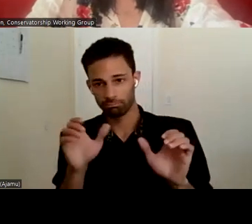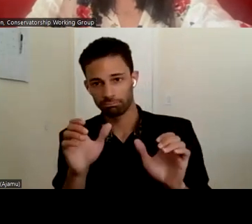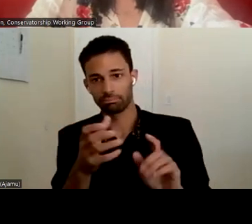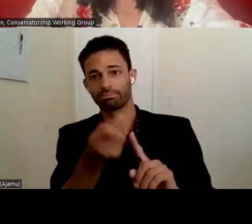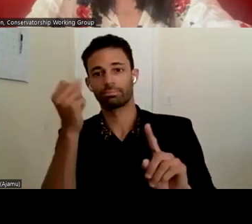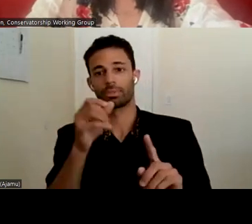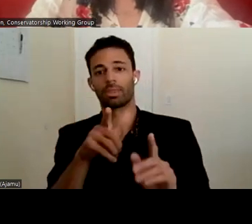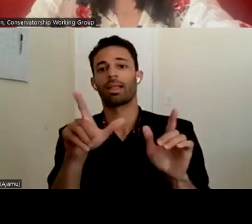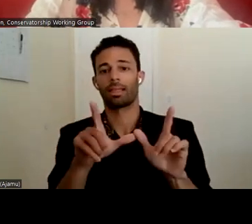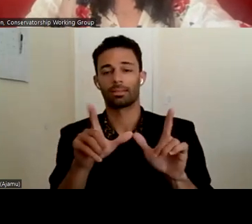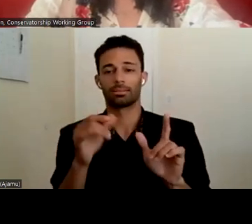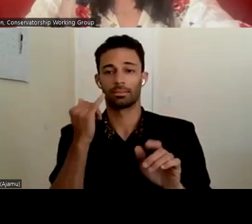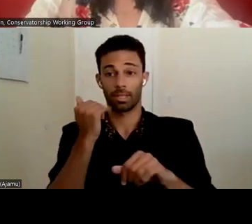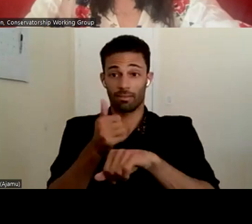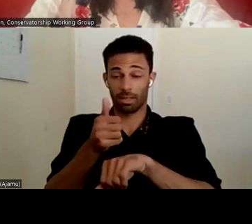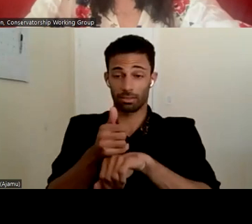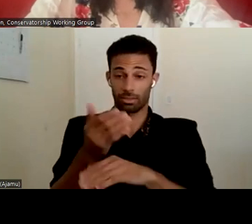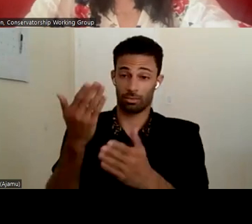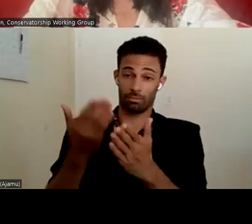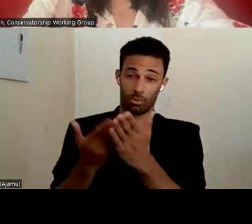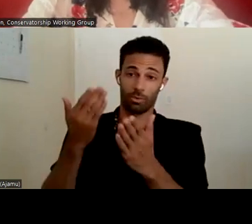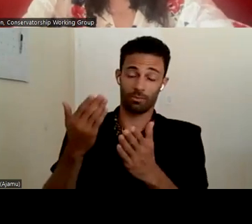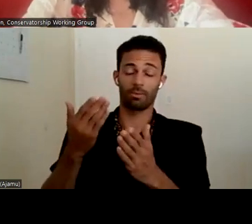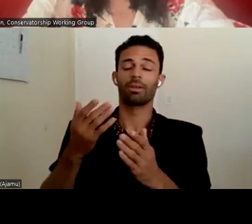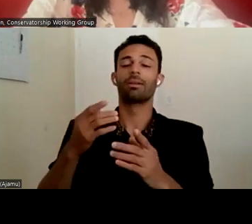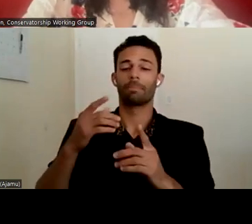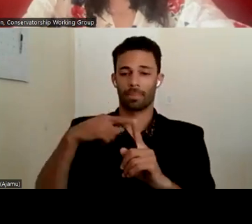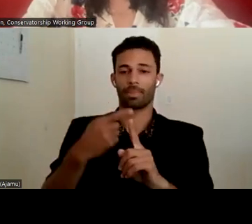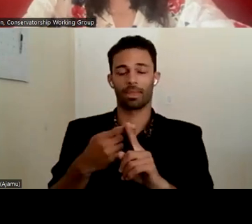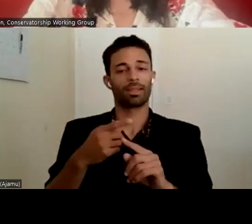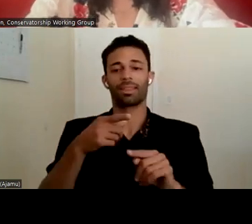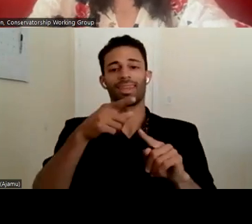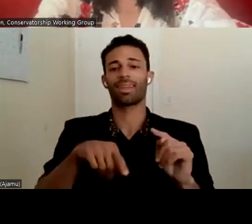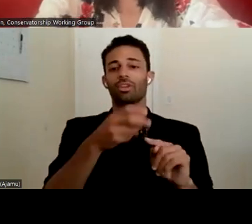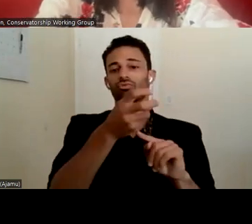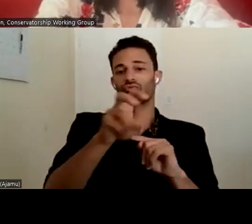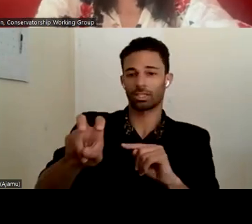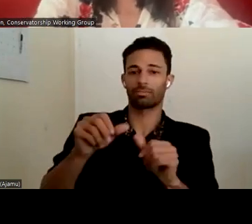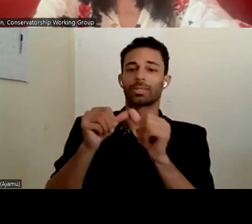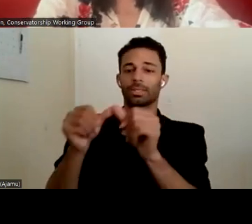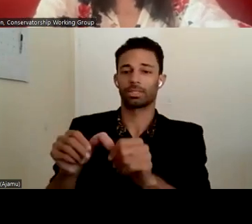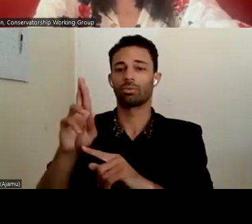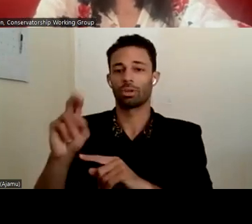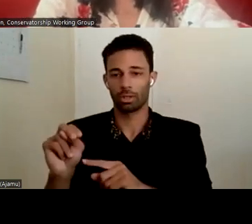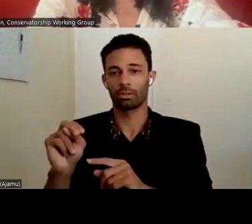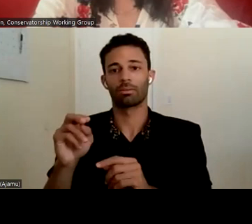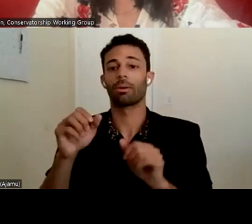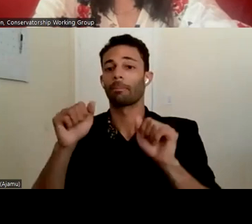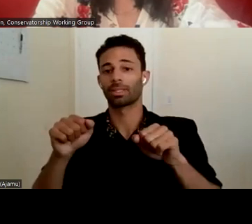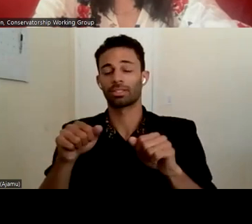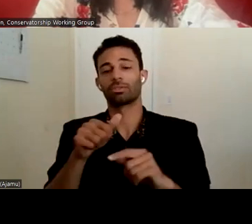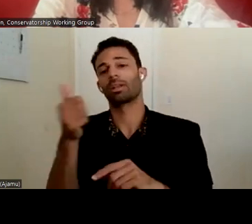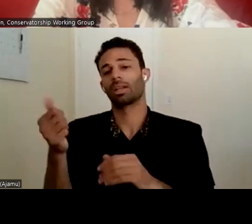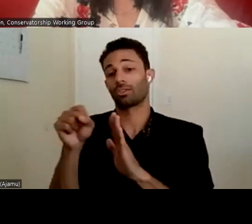there were allegations that were proven, so they wouldn't be able to then move on to another facility or even onto, you know, potentially another state to